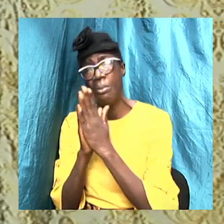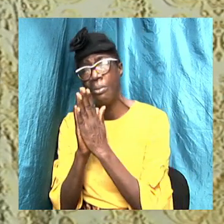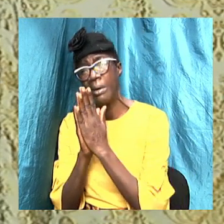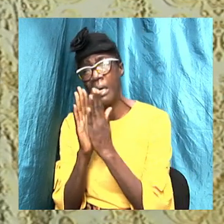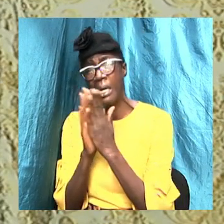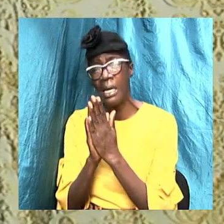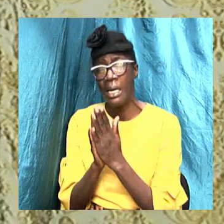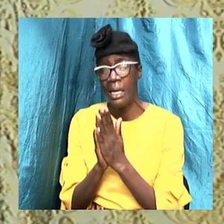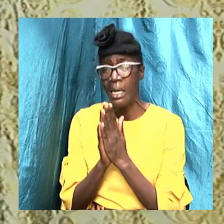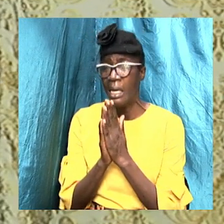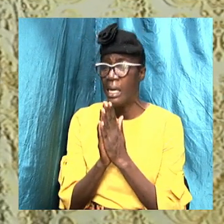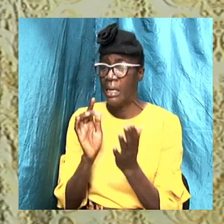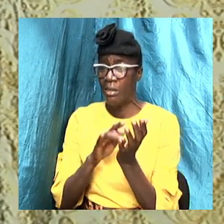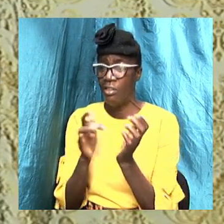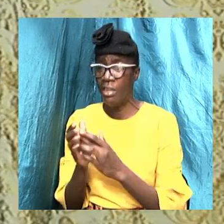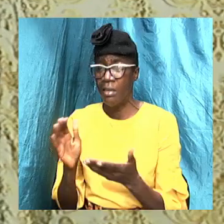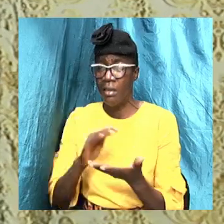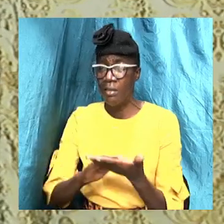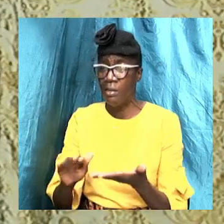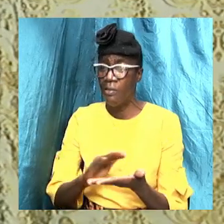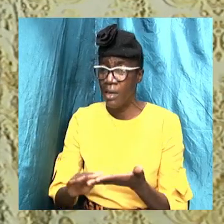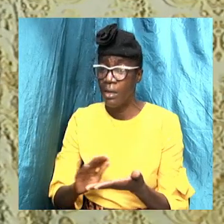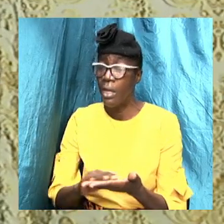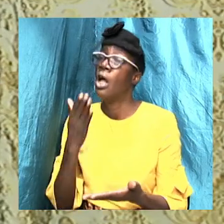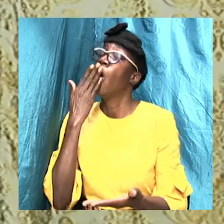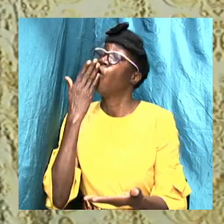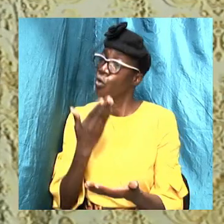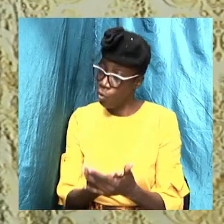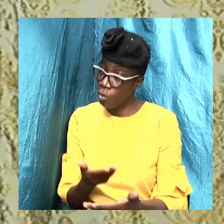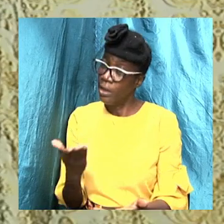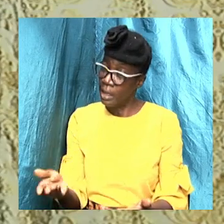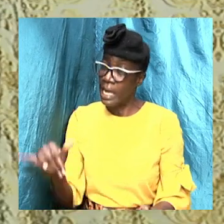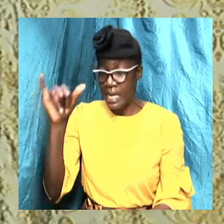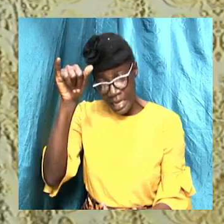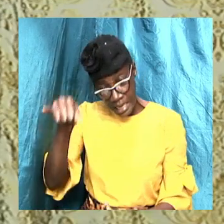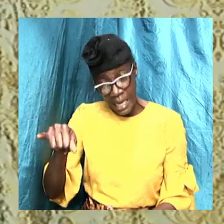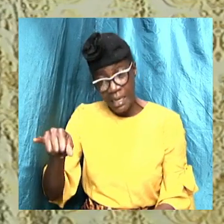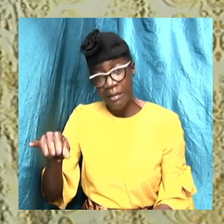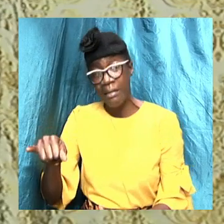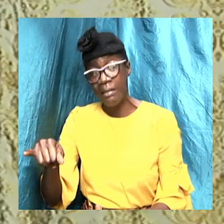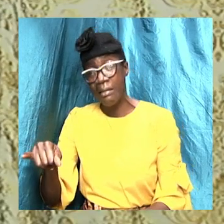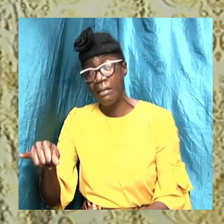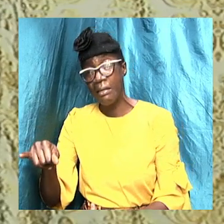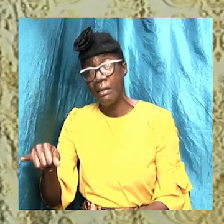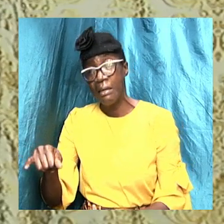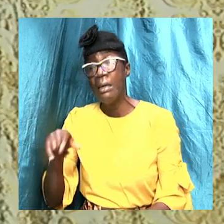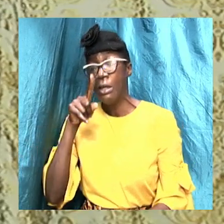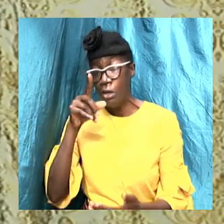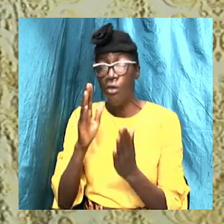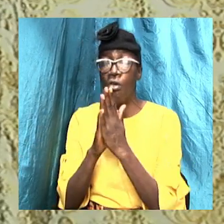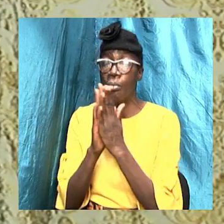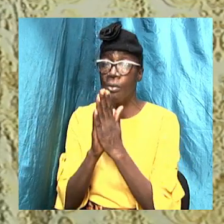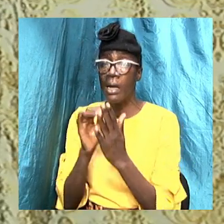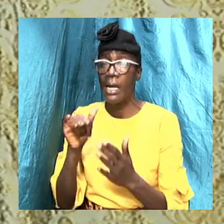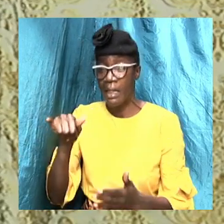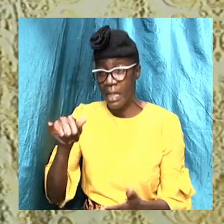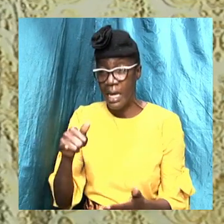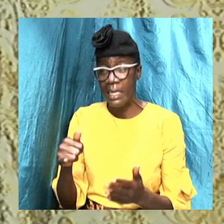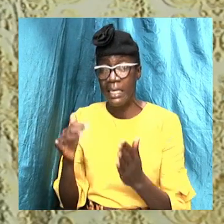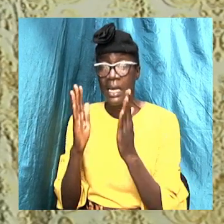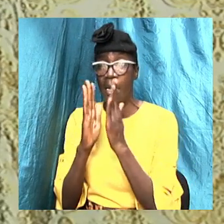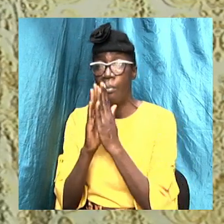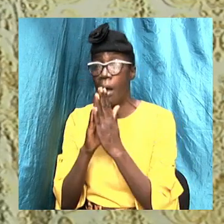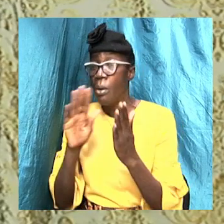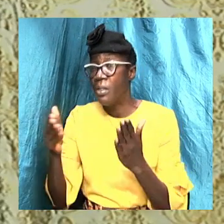asking Jesus to forgive you of your sins, it is a good thing. Yes, it is a good thing that you have prayed that prayer, but there is